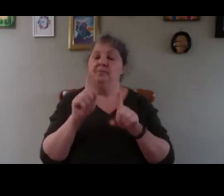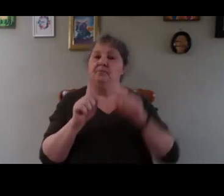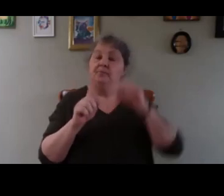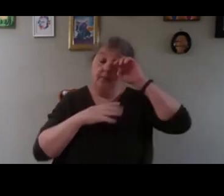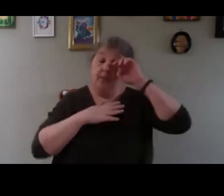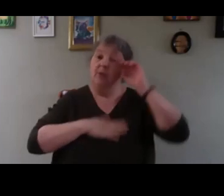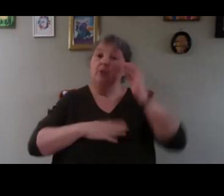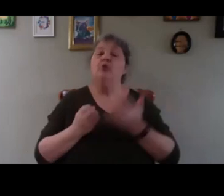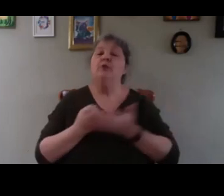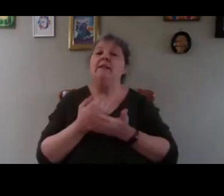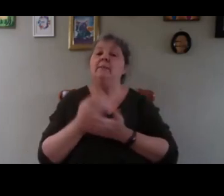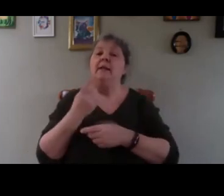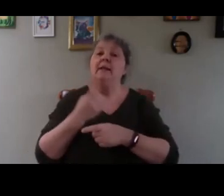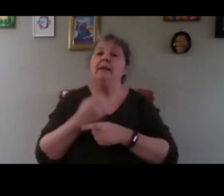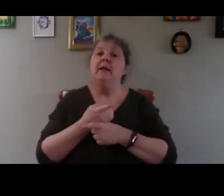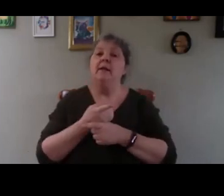explained there that